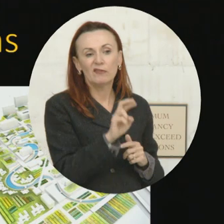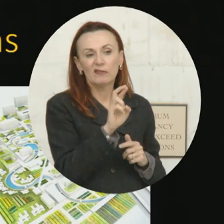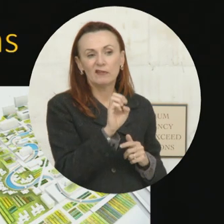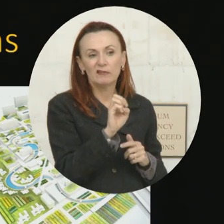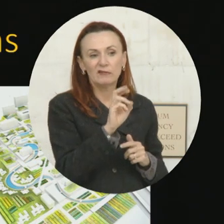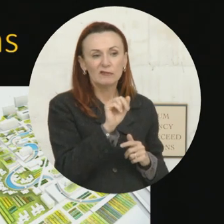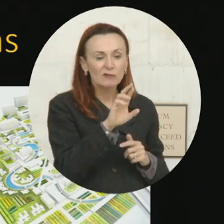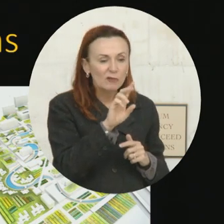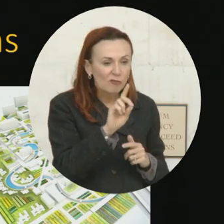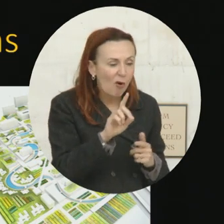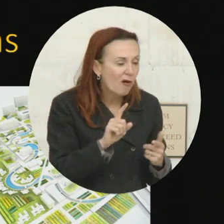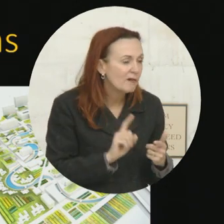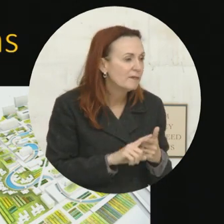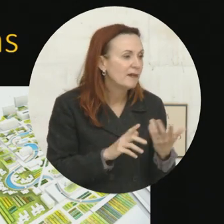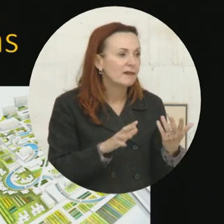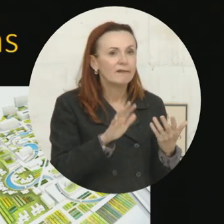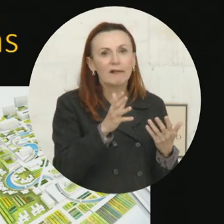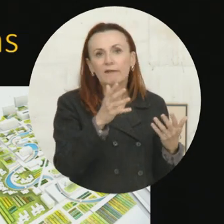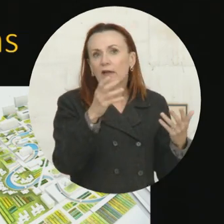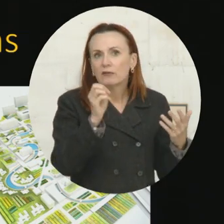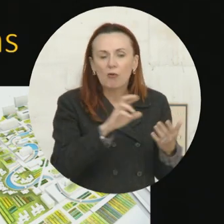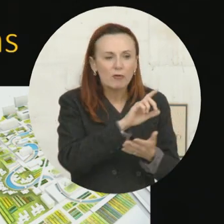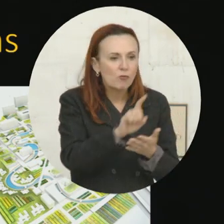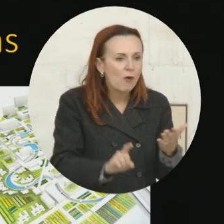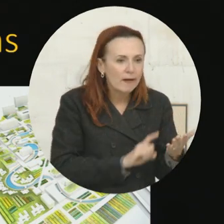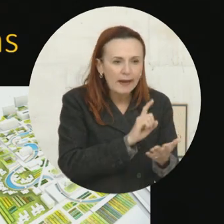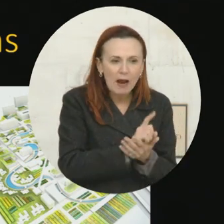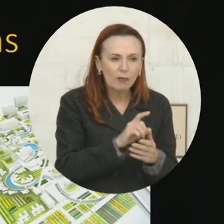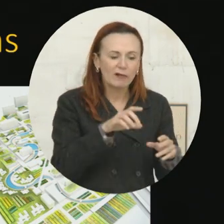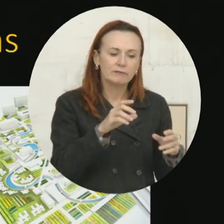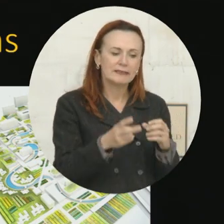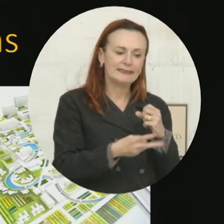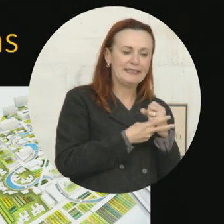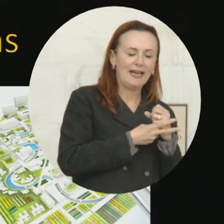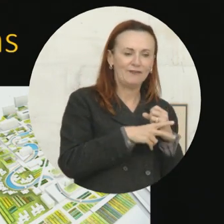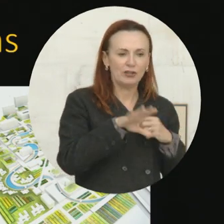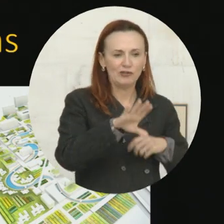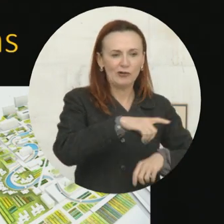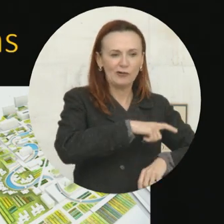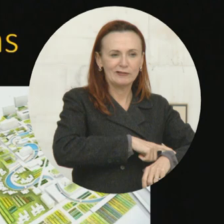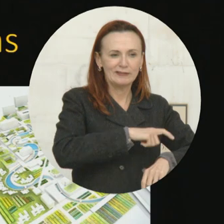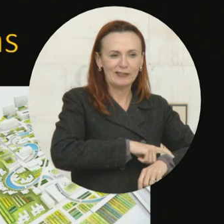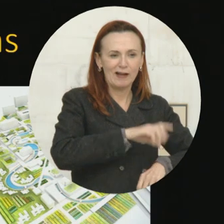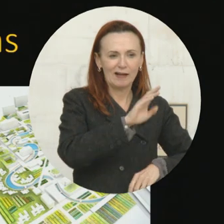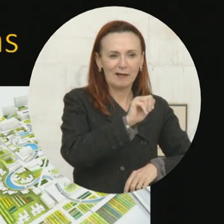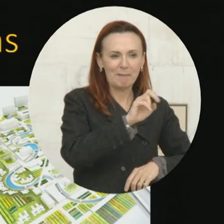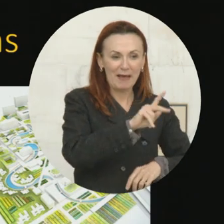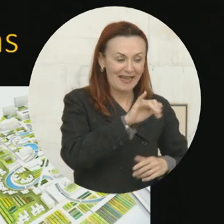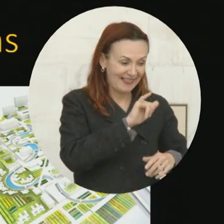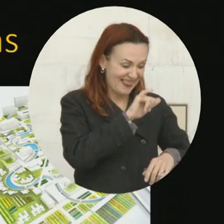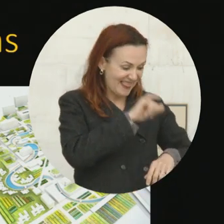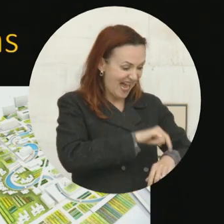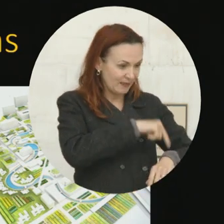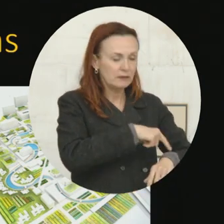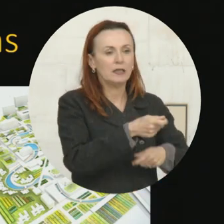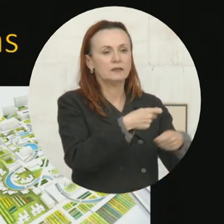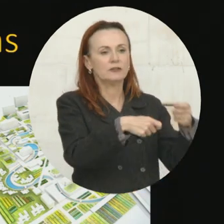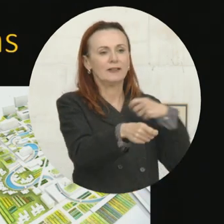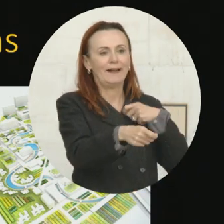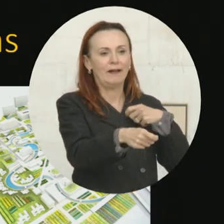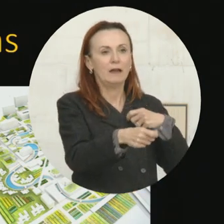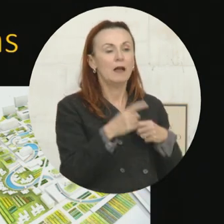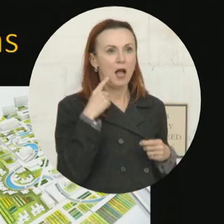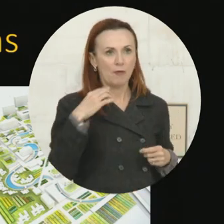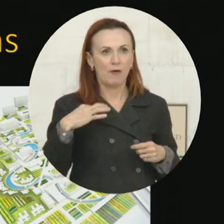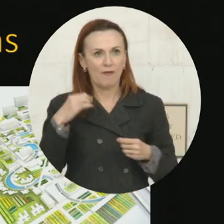or five Ithaca dollars. It could be one hour in a time bank. And that resource can be exchanged then. I will volunteer for an hour at a